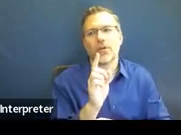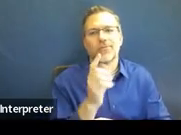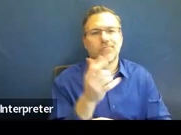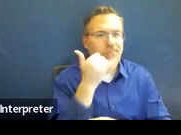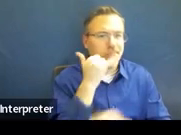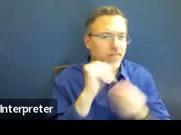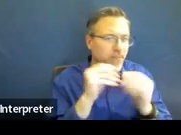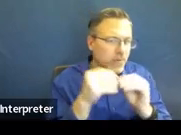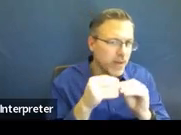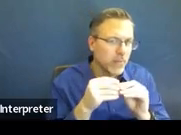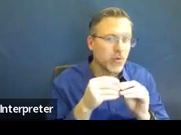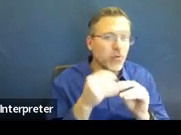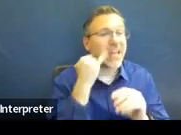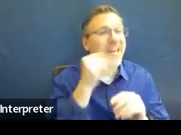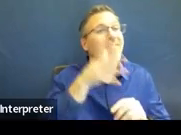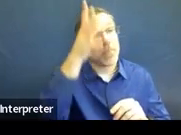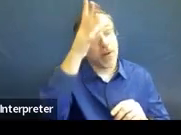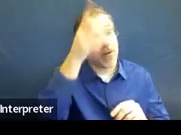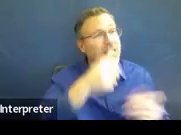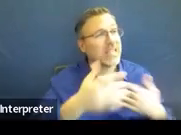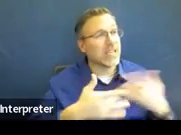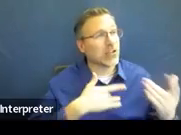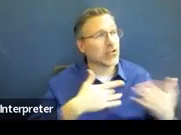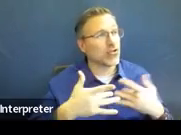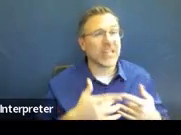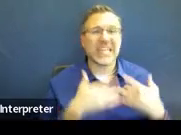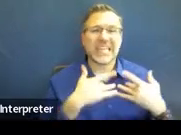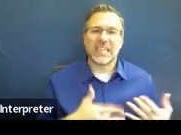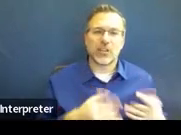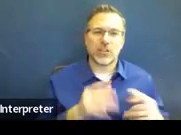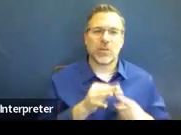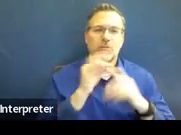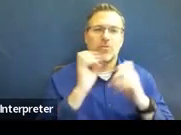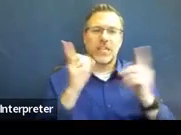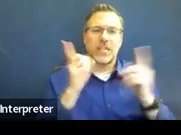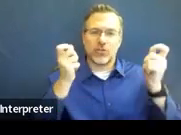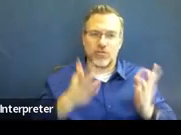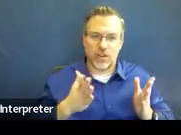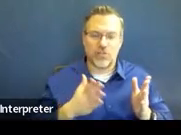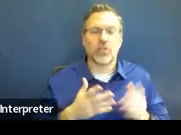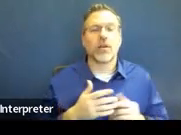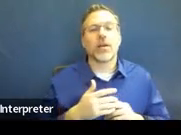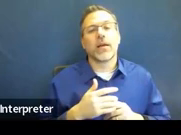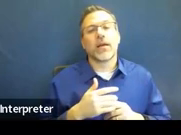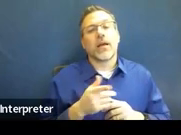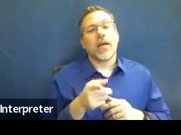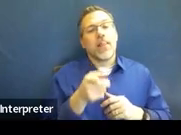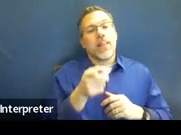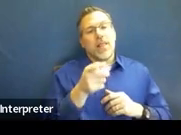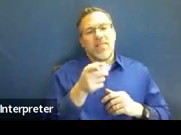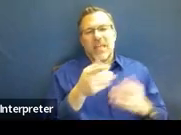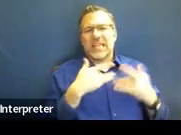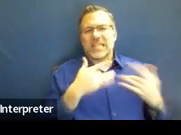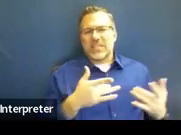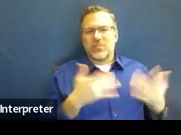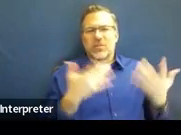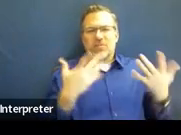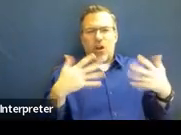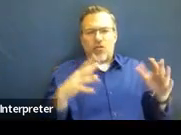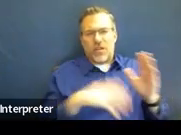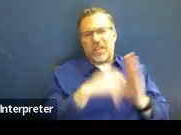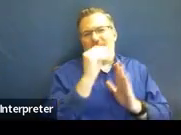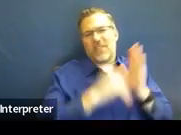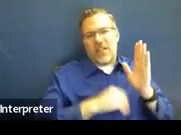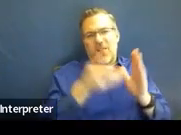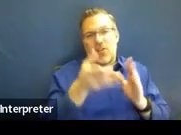questions or concerns. This is usually the special ed director, and this is typically pre-filled if you have a